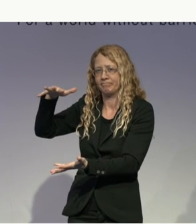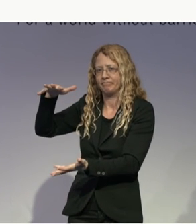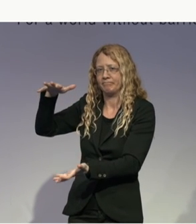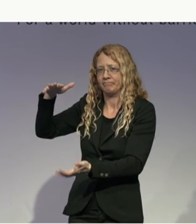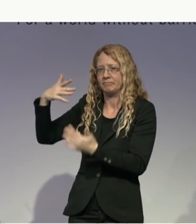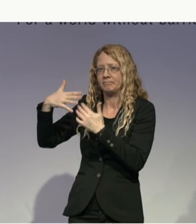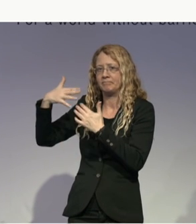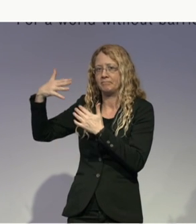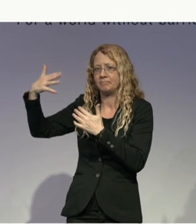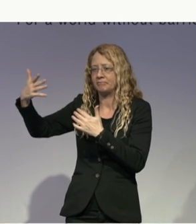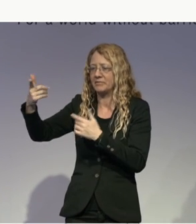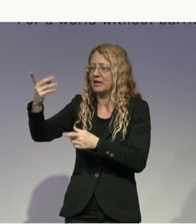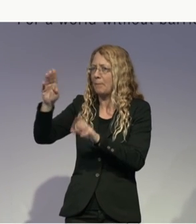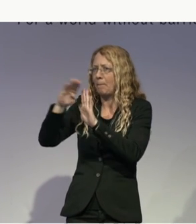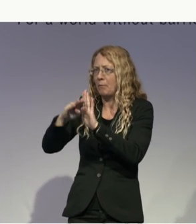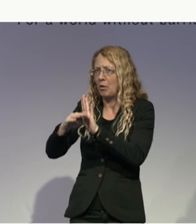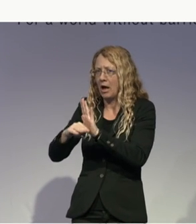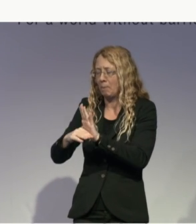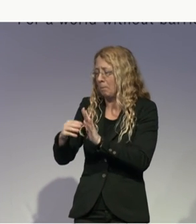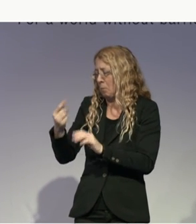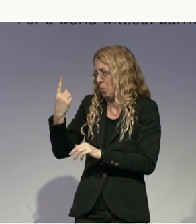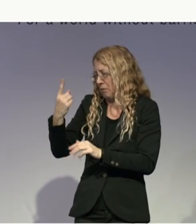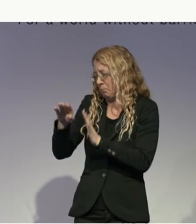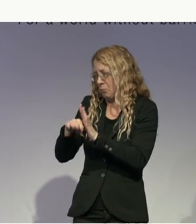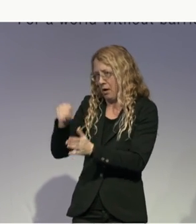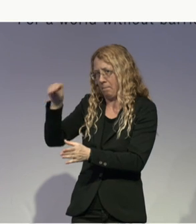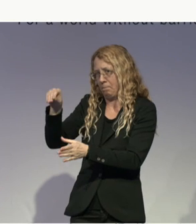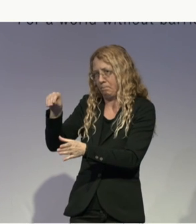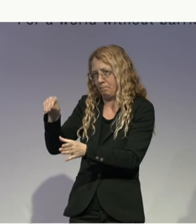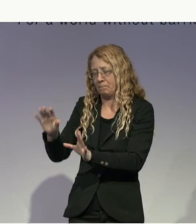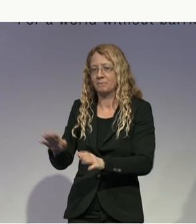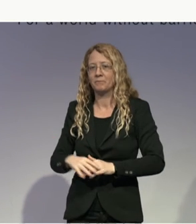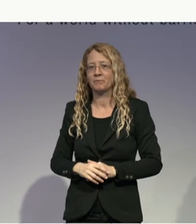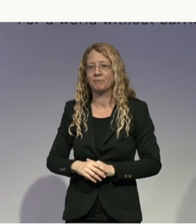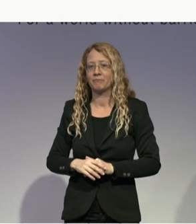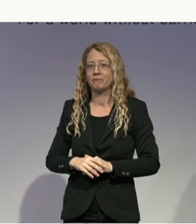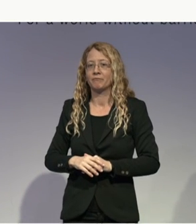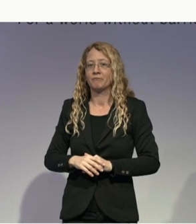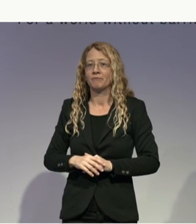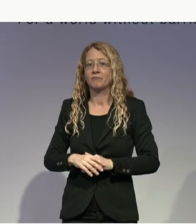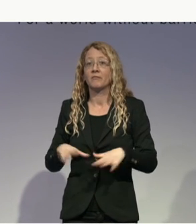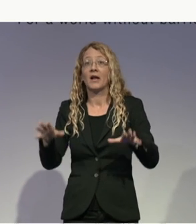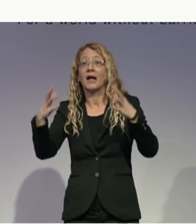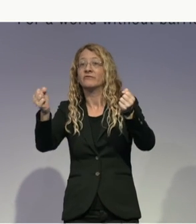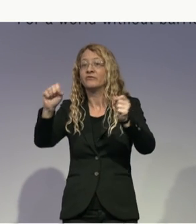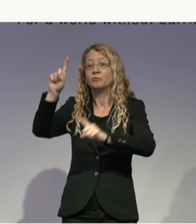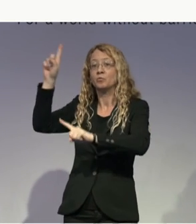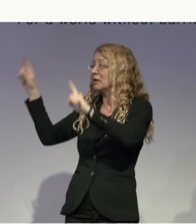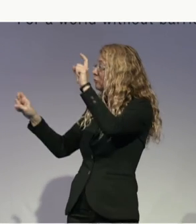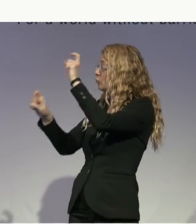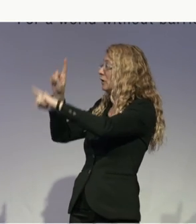Thank you very much. Okay, with that, I'm going to open it up for questions. If you have any questions right now, ask any of the panelists.